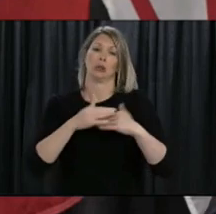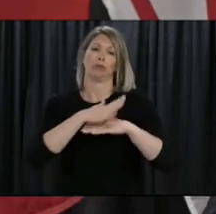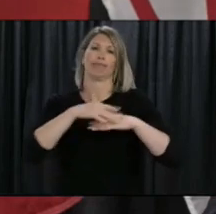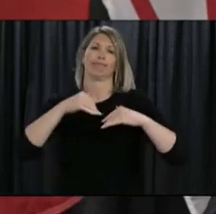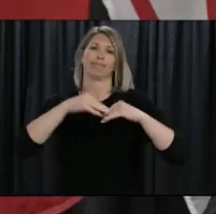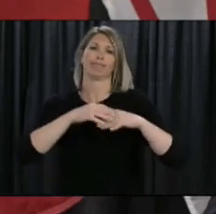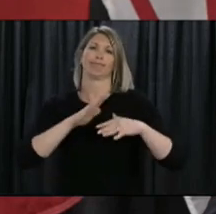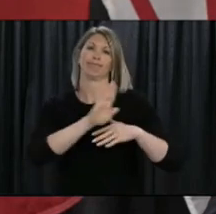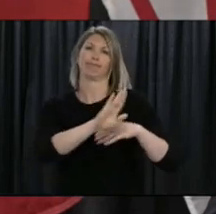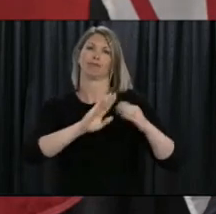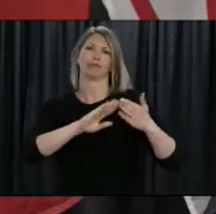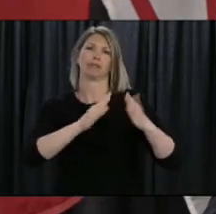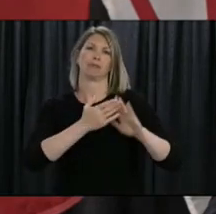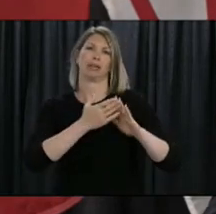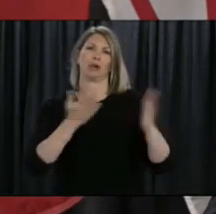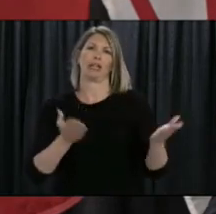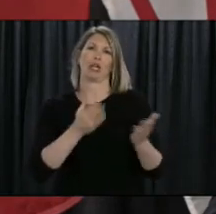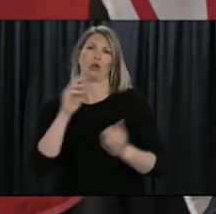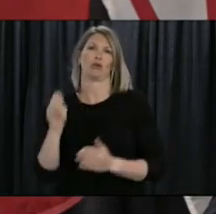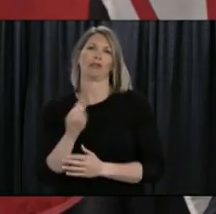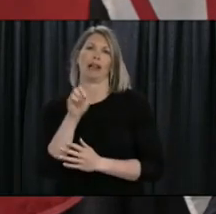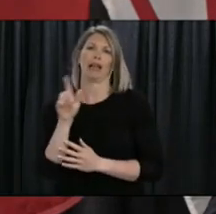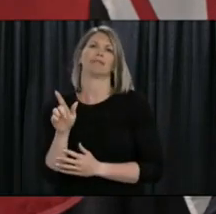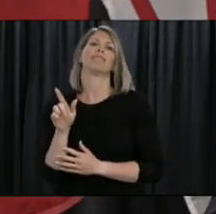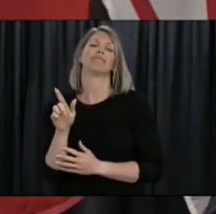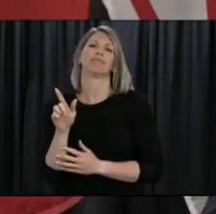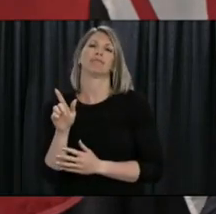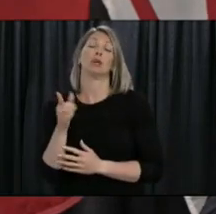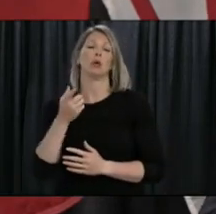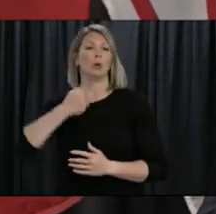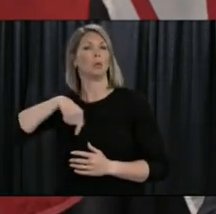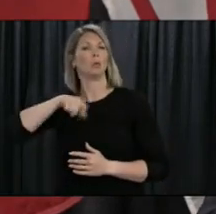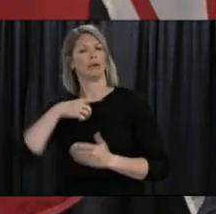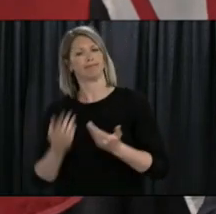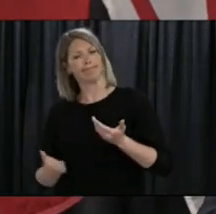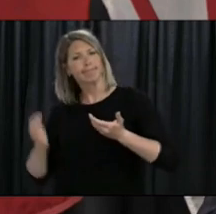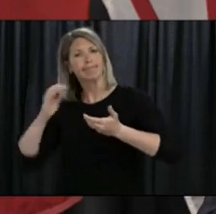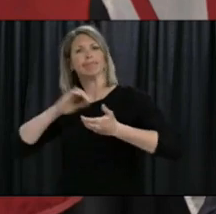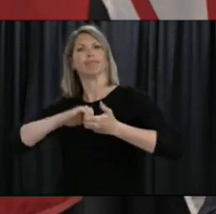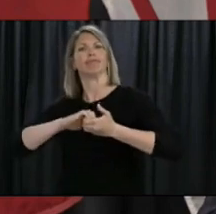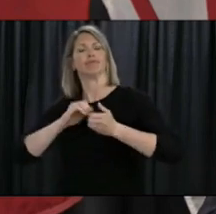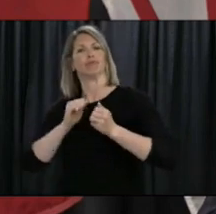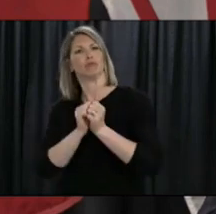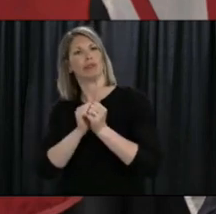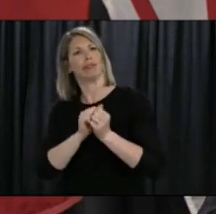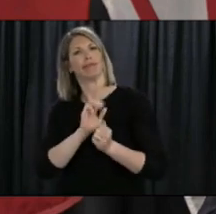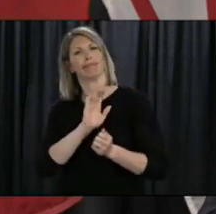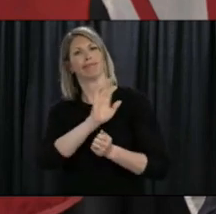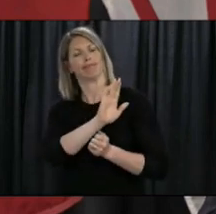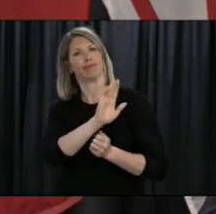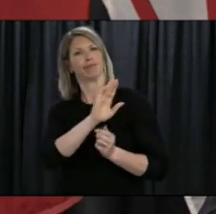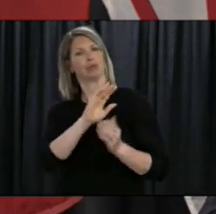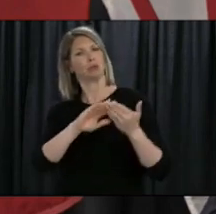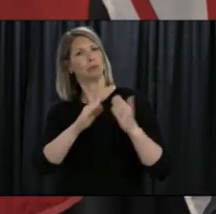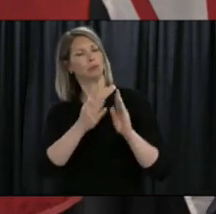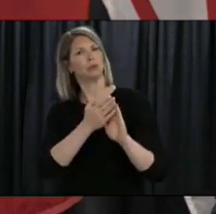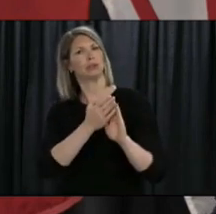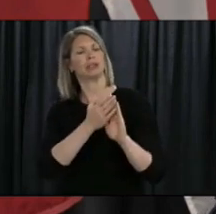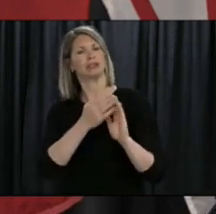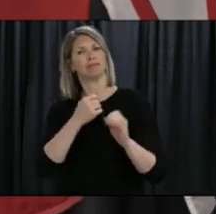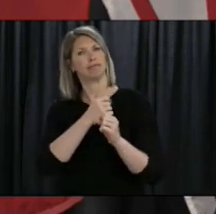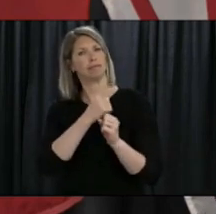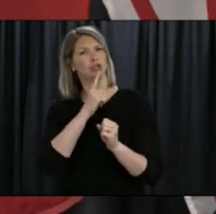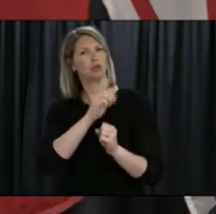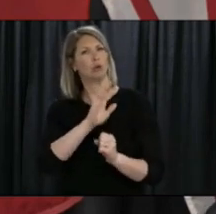this public health crisis, we have been working very closely with those communities, with the indigenous groups and organizations, to ensure that the